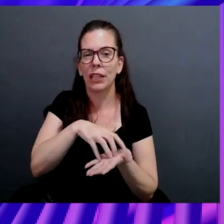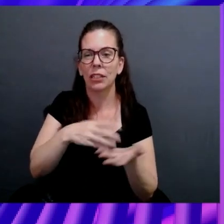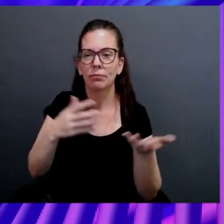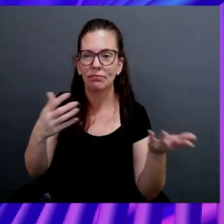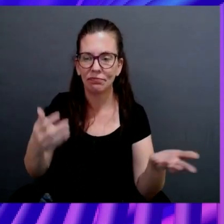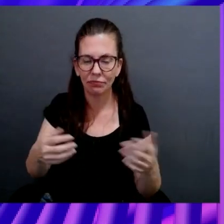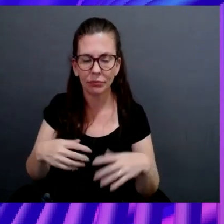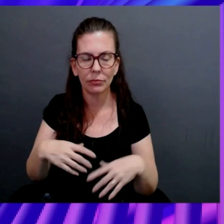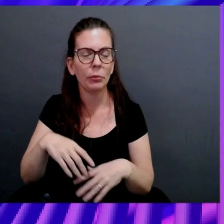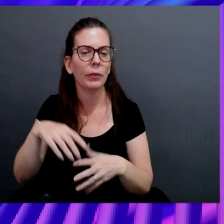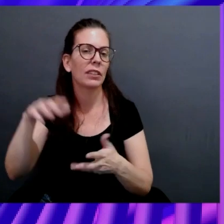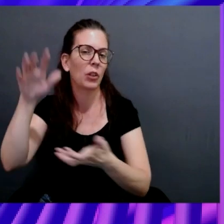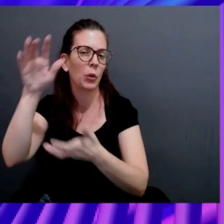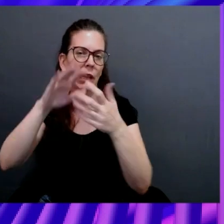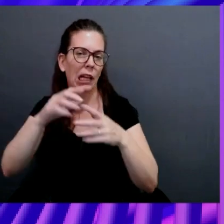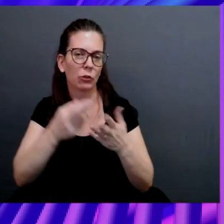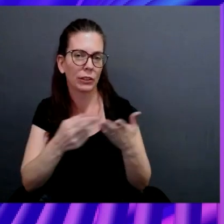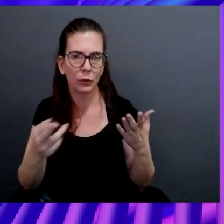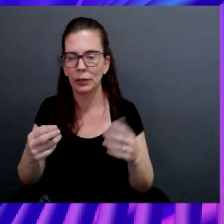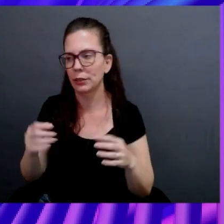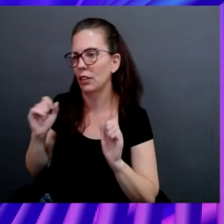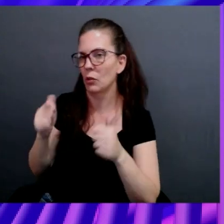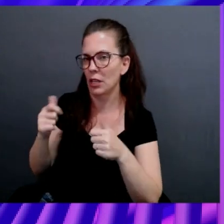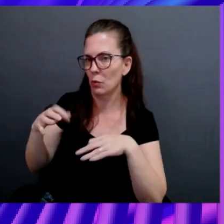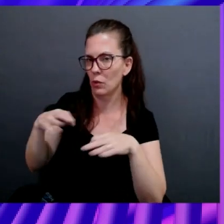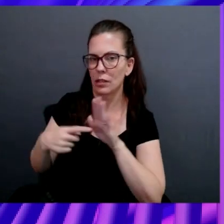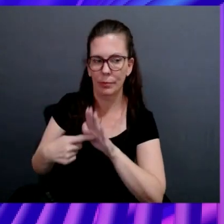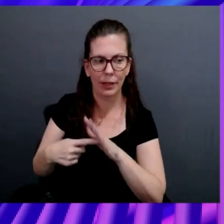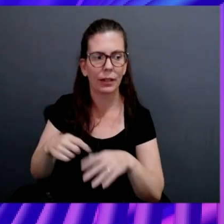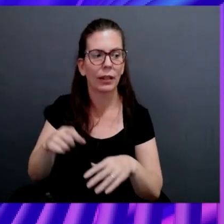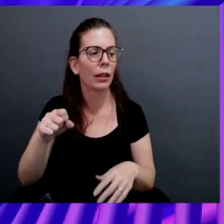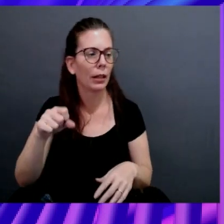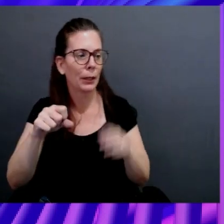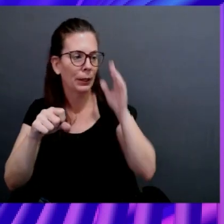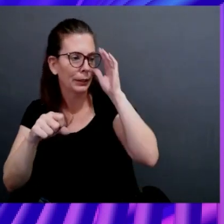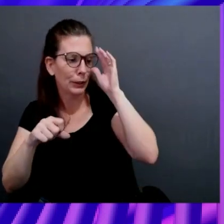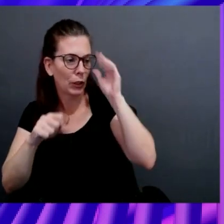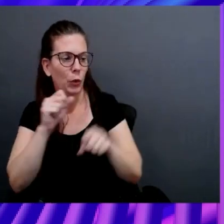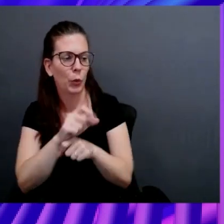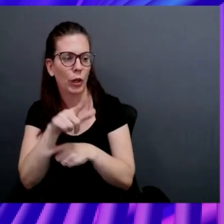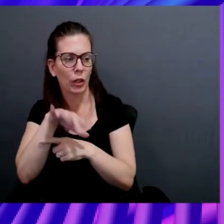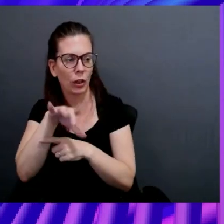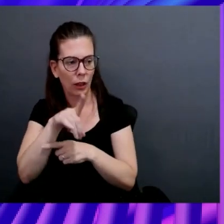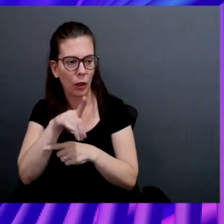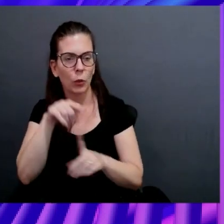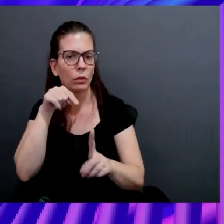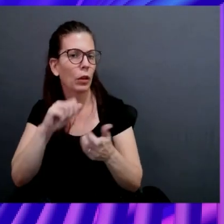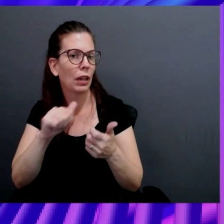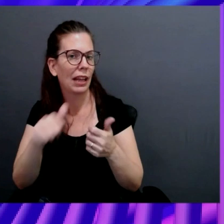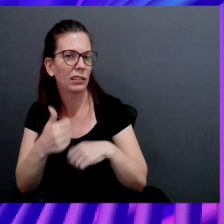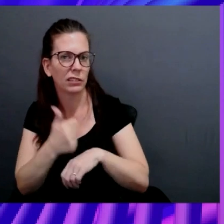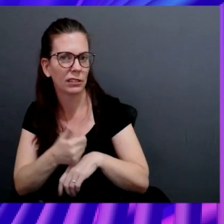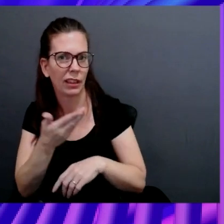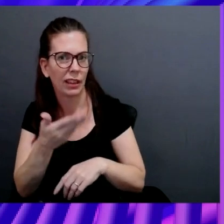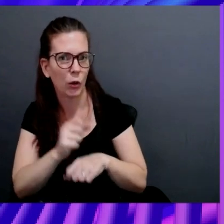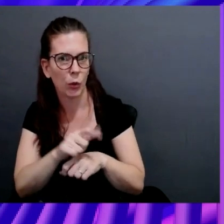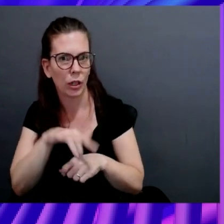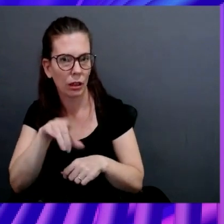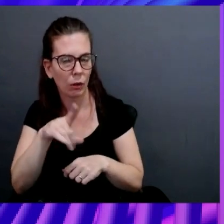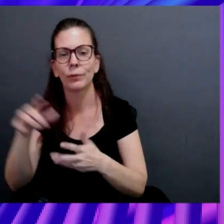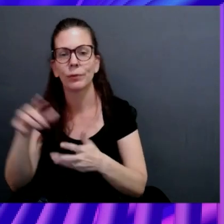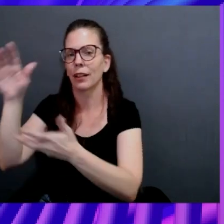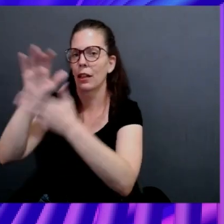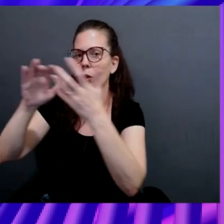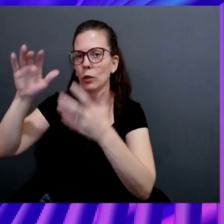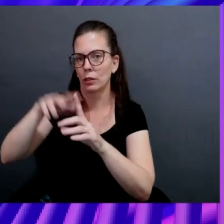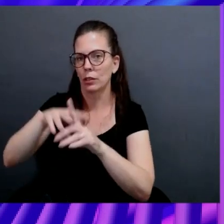resource. Got it. We're playing this out. We use a workload context. So what else exists on this workload? We use the cloud context. Okay. what it has access